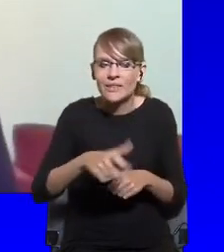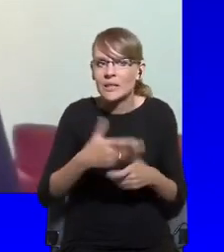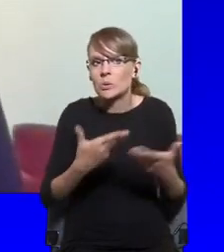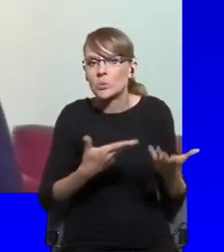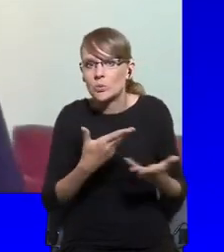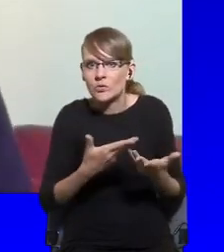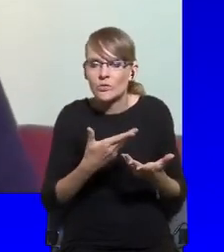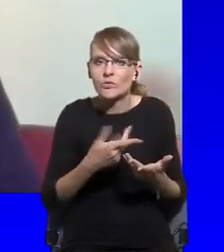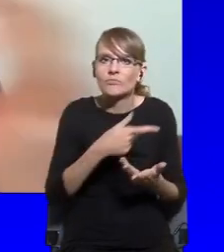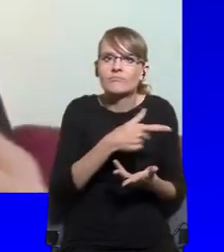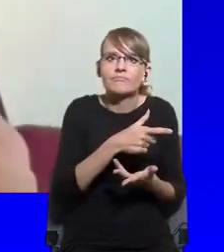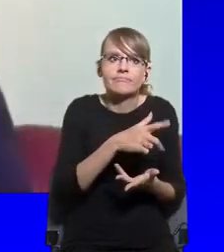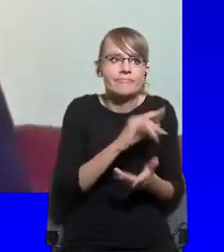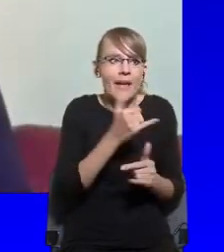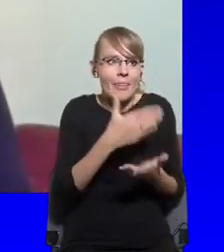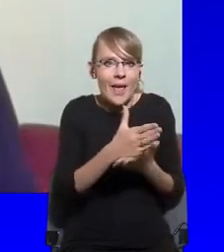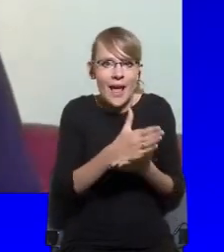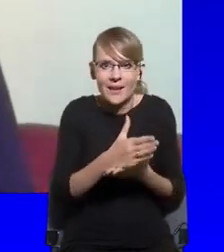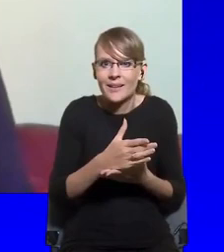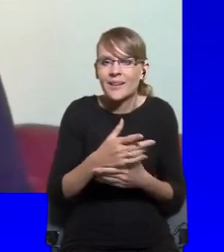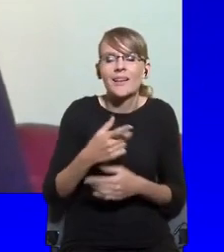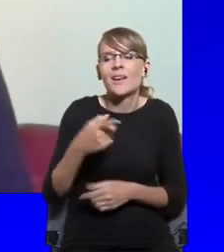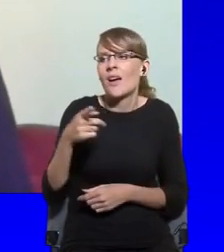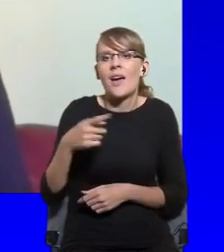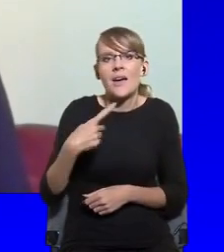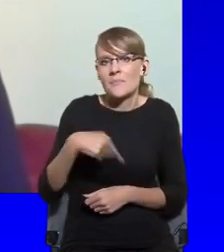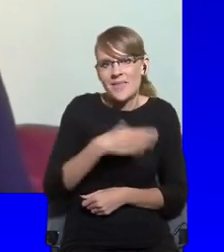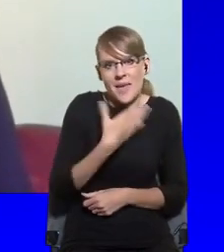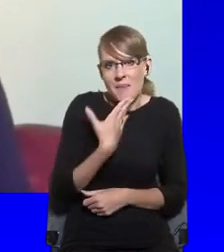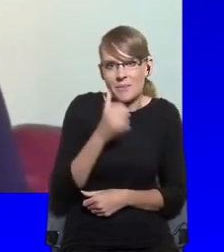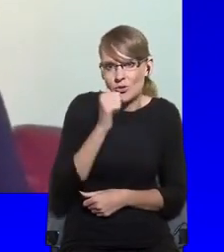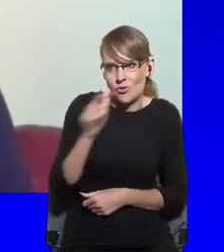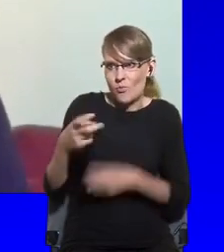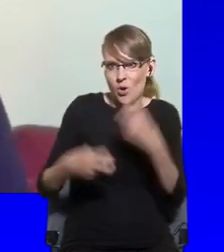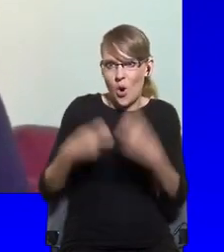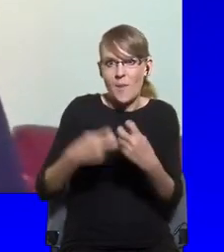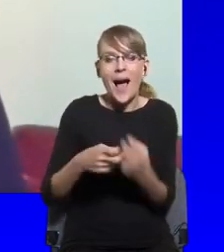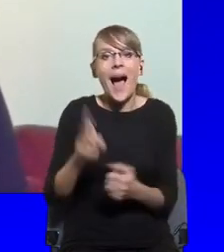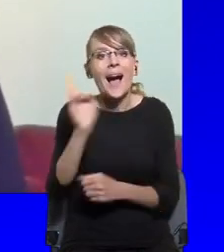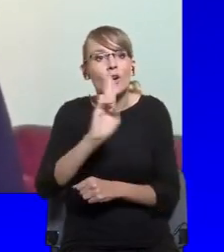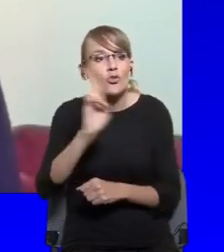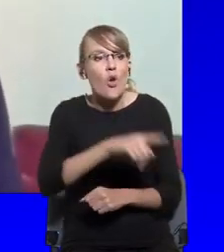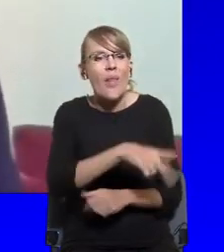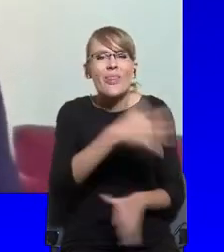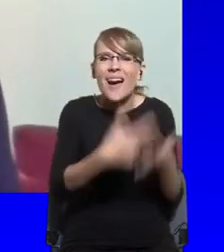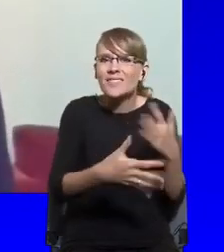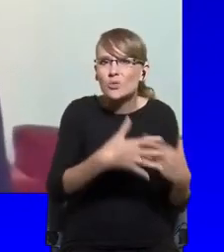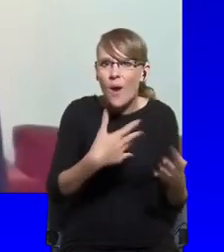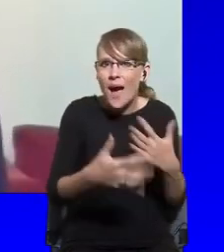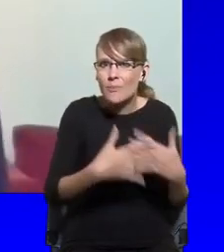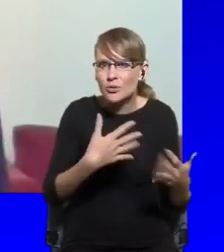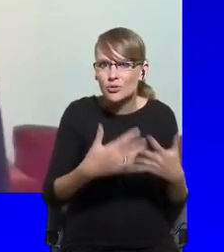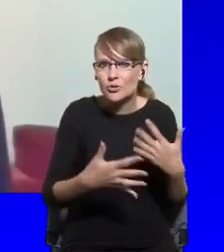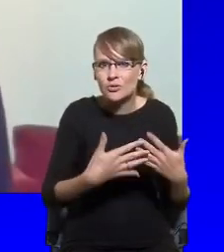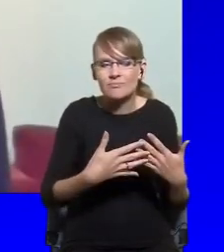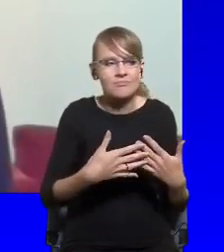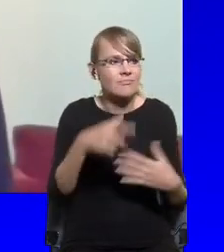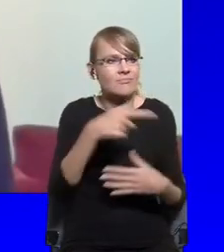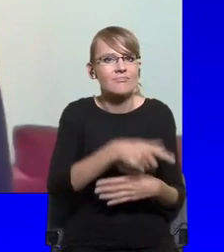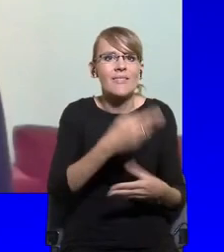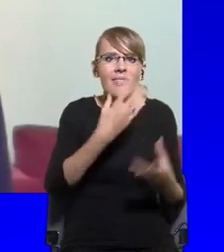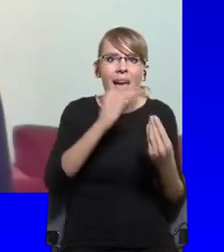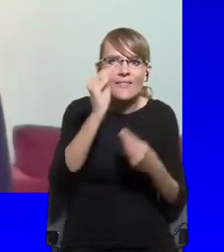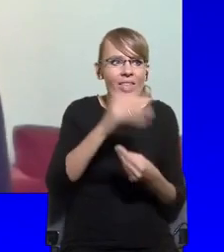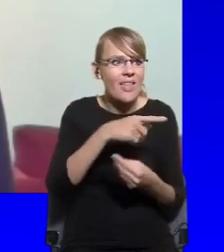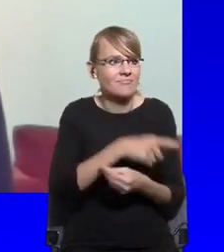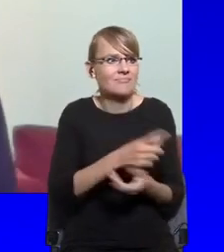our day and age. But those who were already most vulnerable and most exposed to